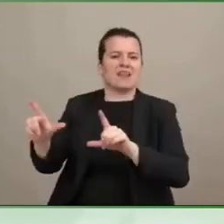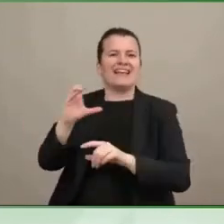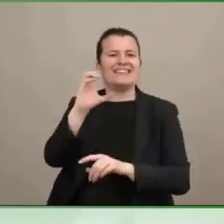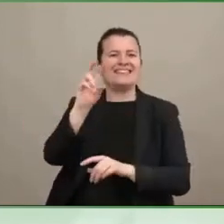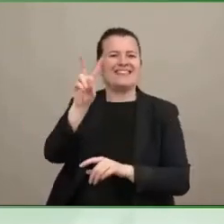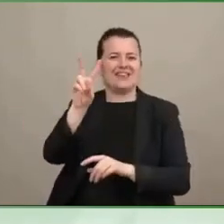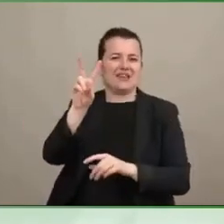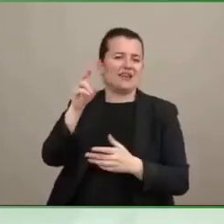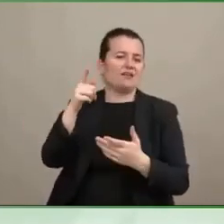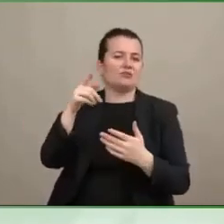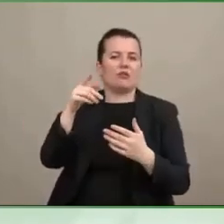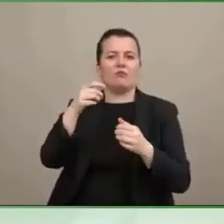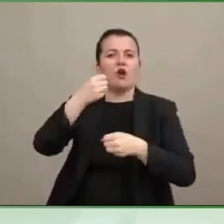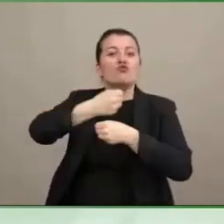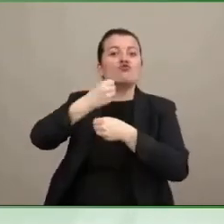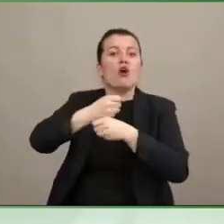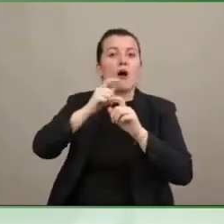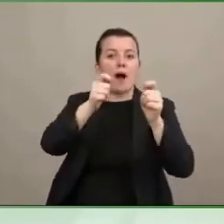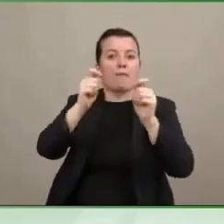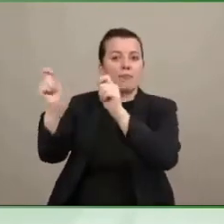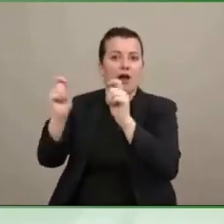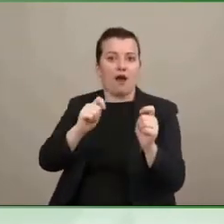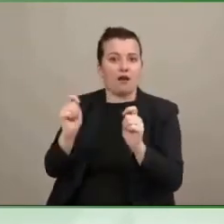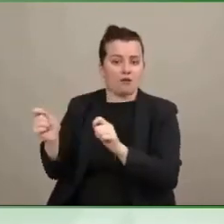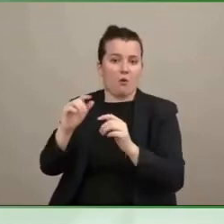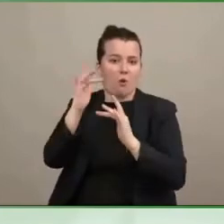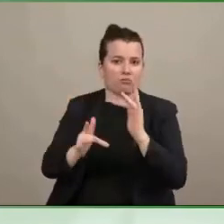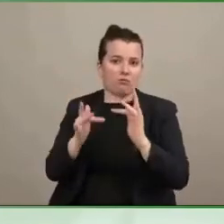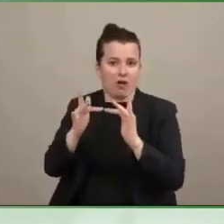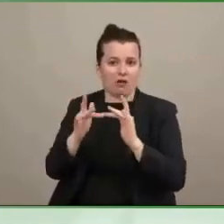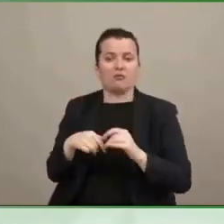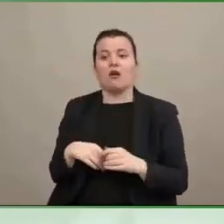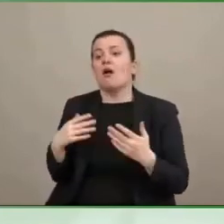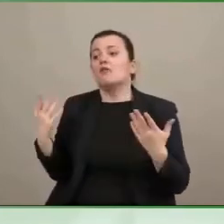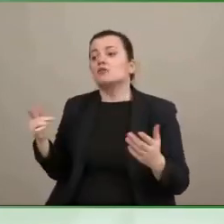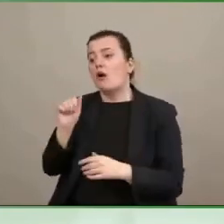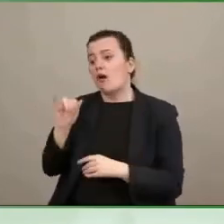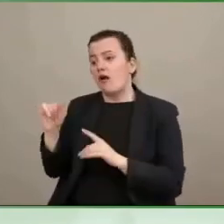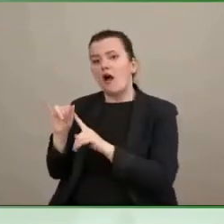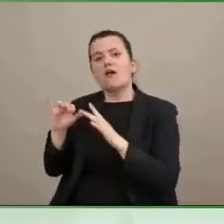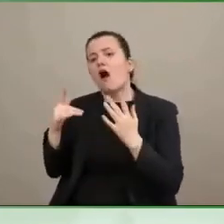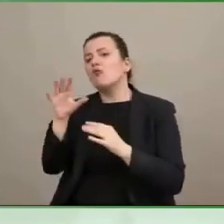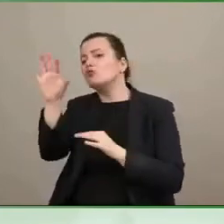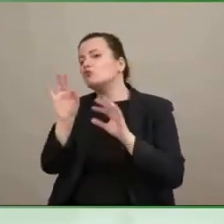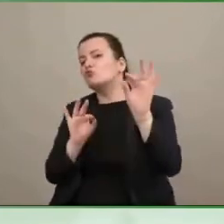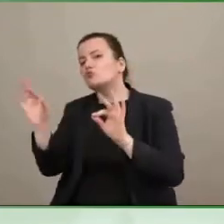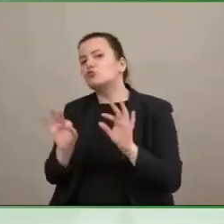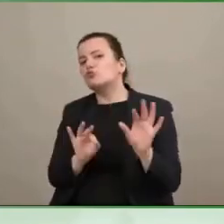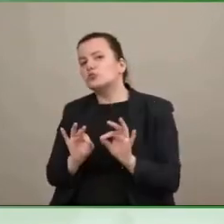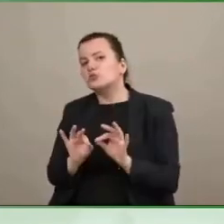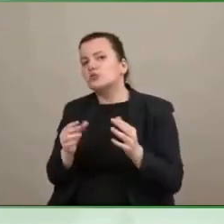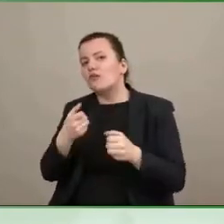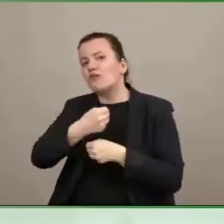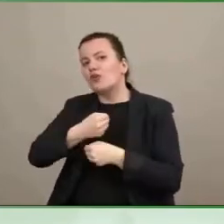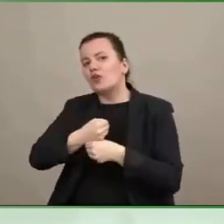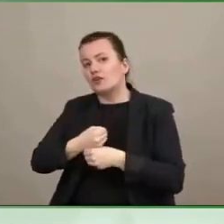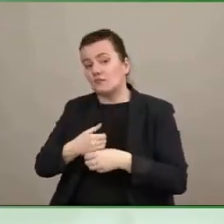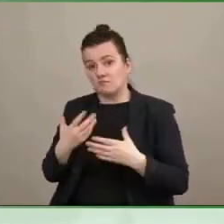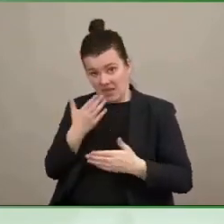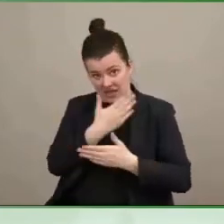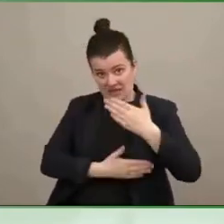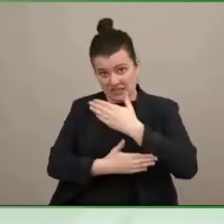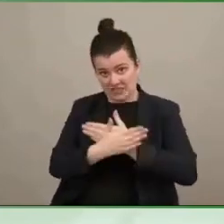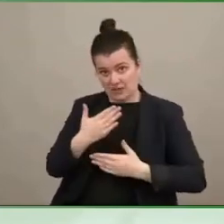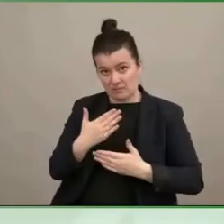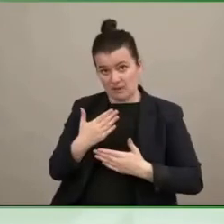is interviewing online. And what does that mean for someone who has a disability, may have a gap in a work